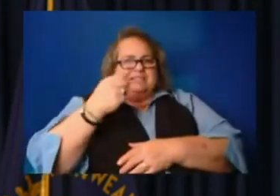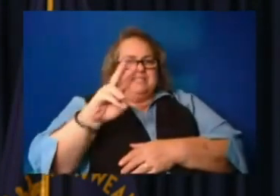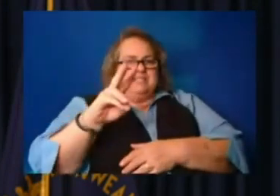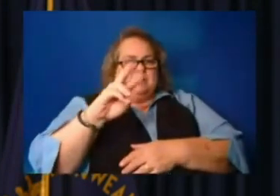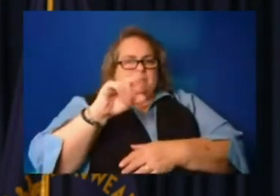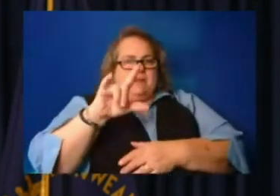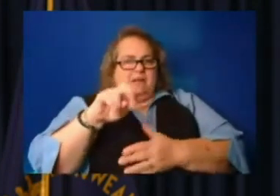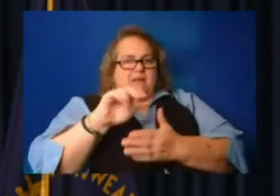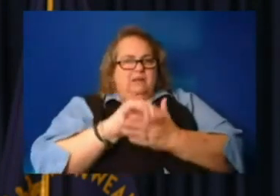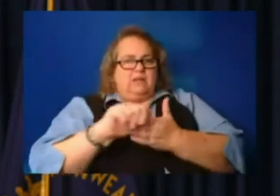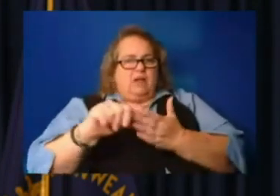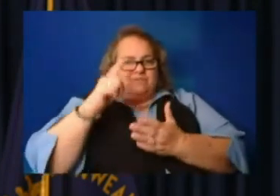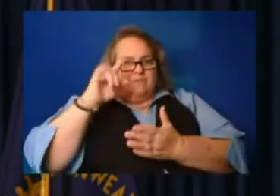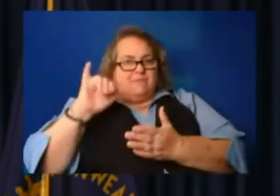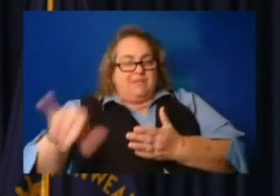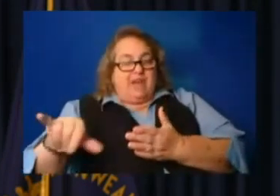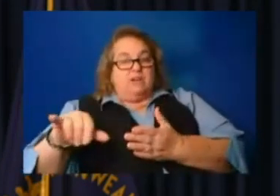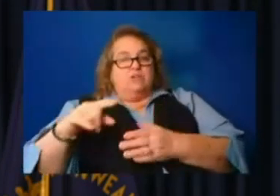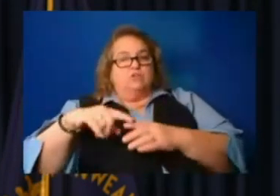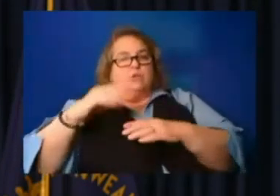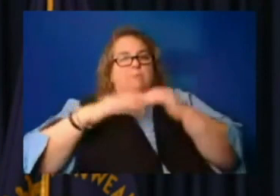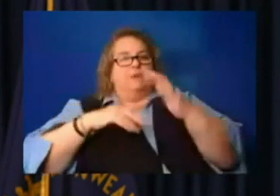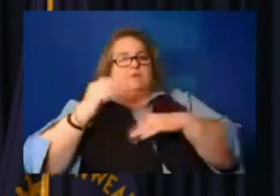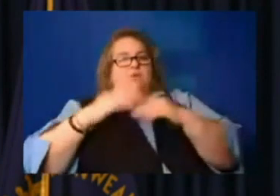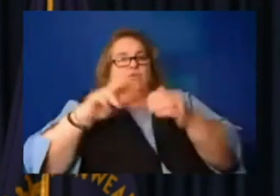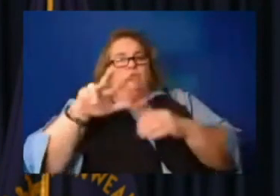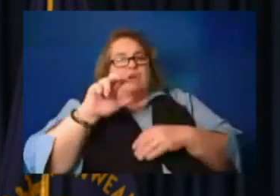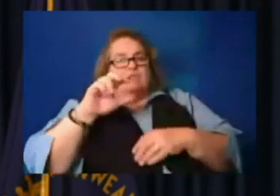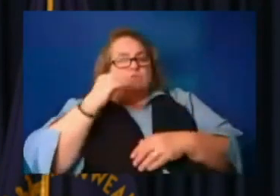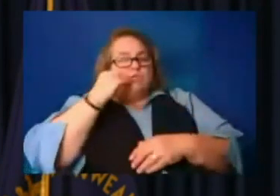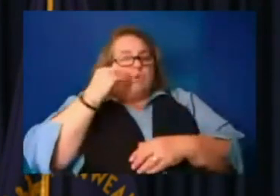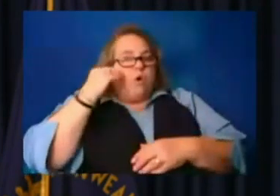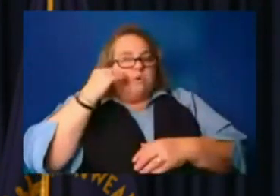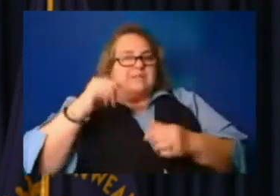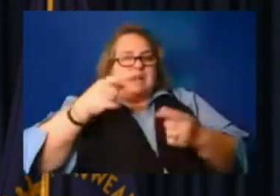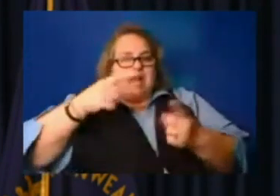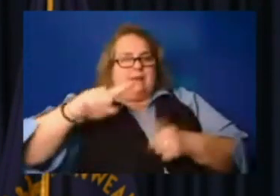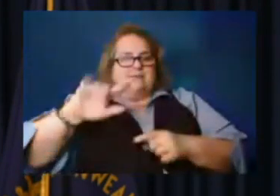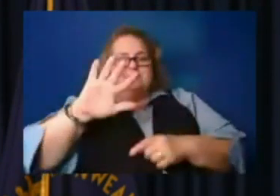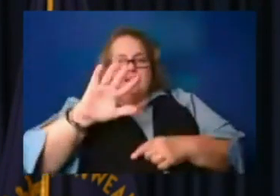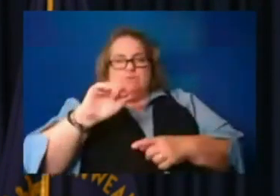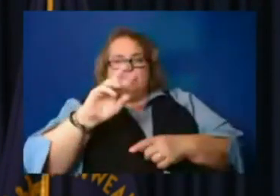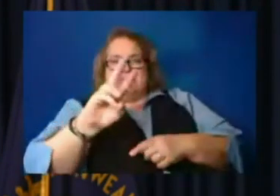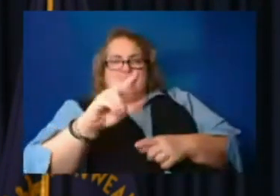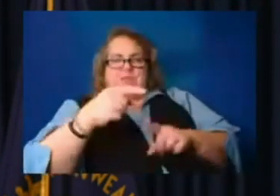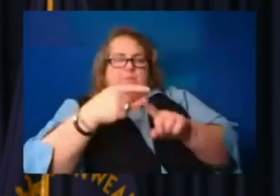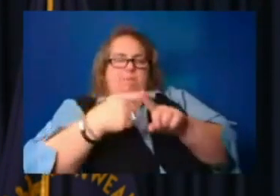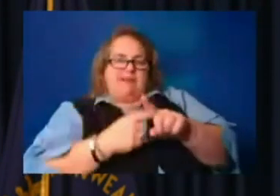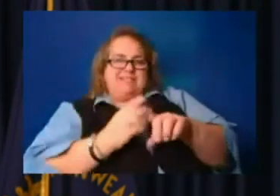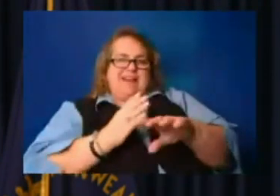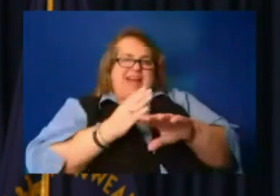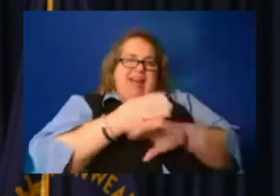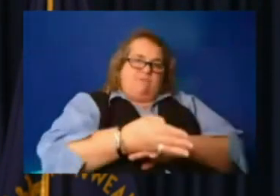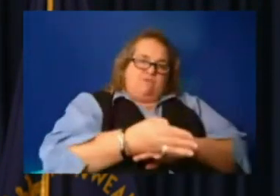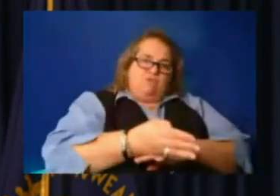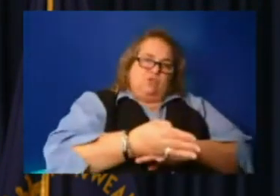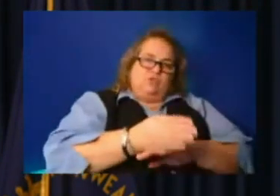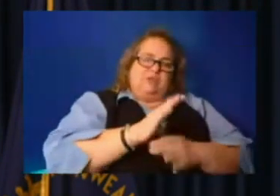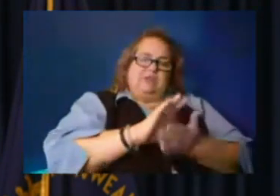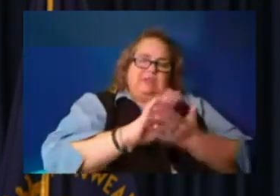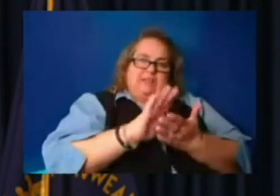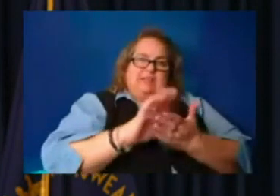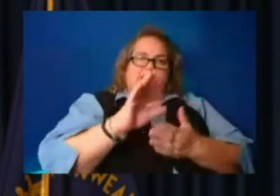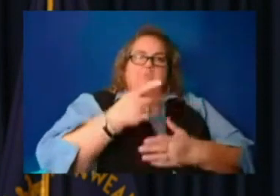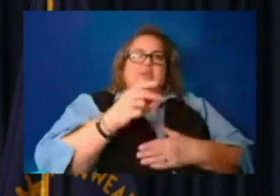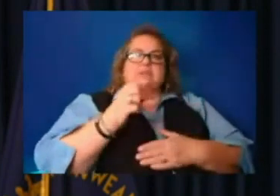to build 300 homes. That happens five to six months after. So we'll be